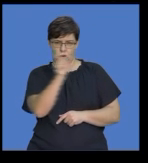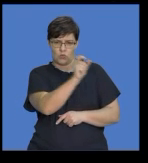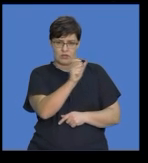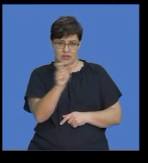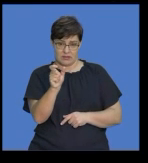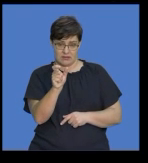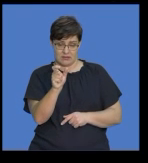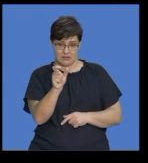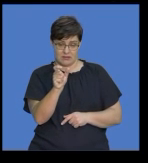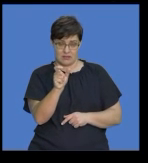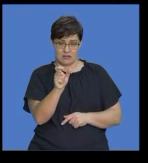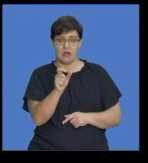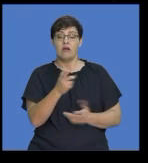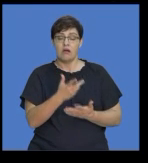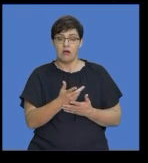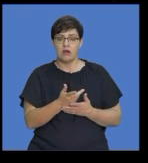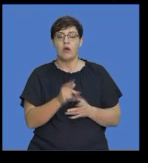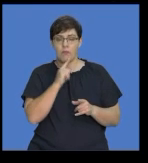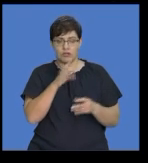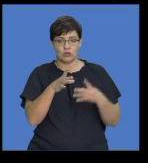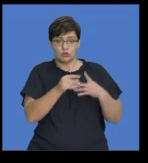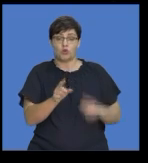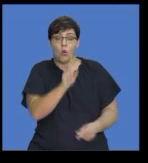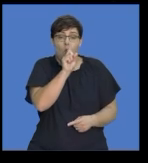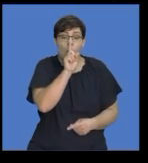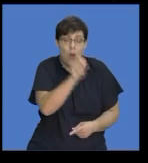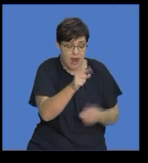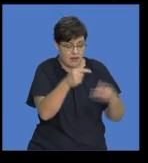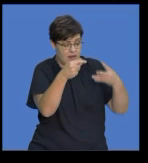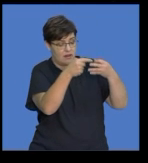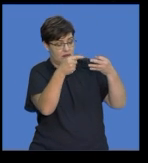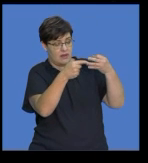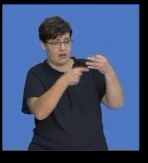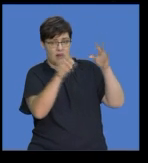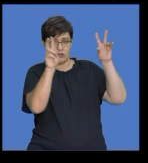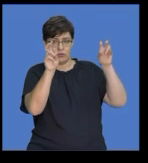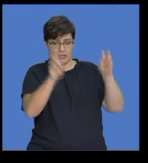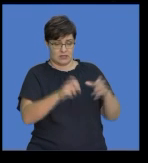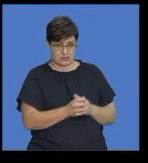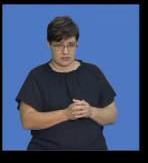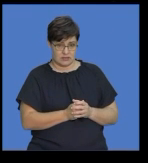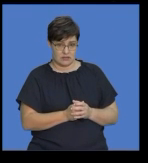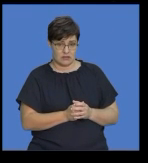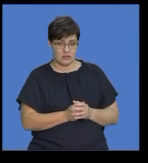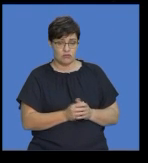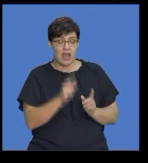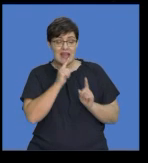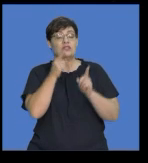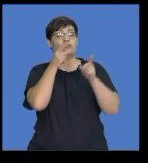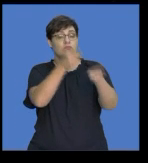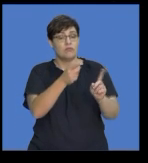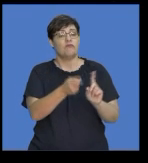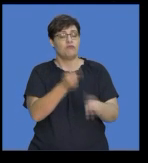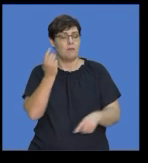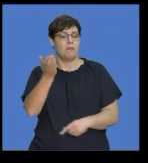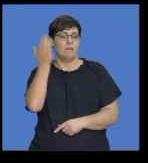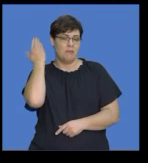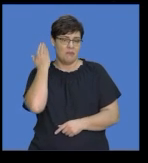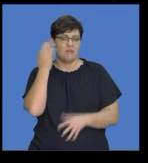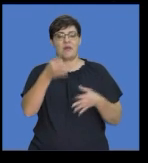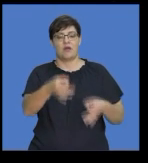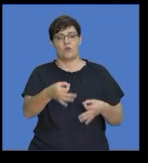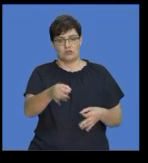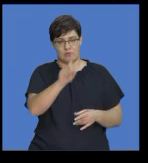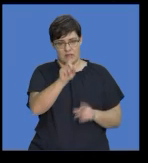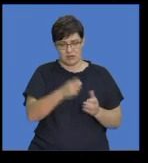on one of the following topics. So this is an instruction taken directly from the past year question papers that we've